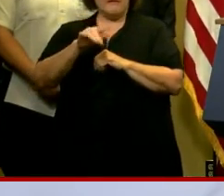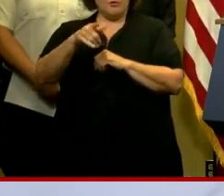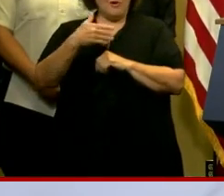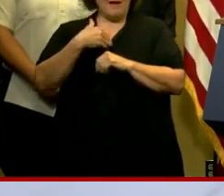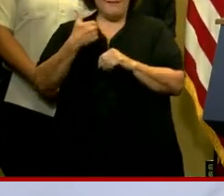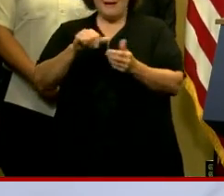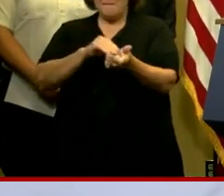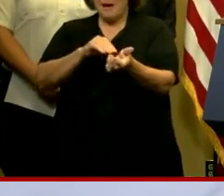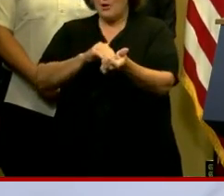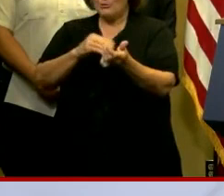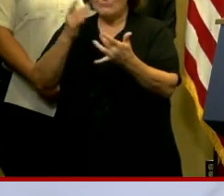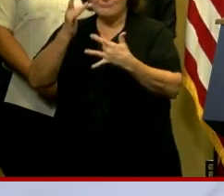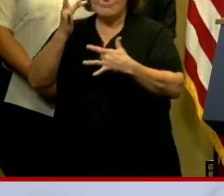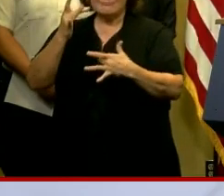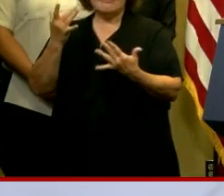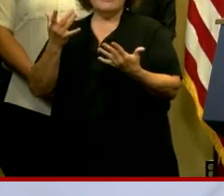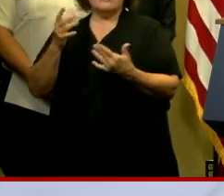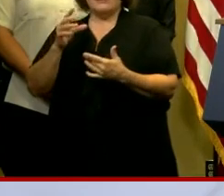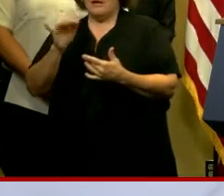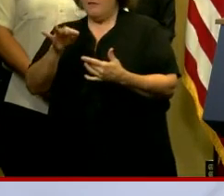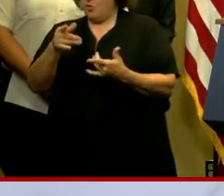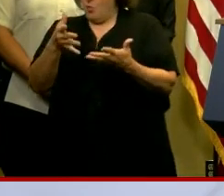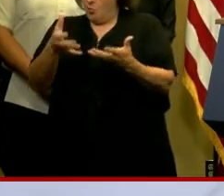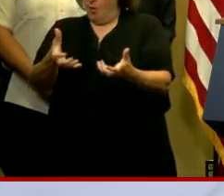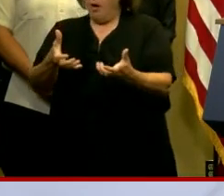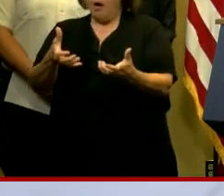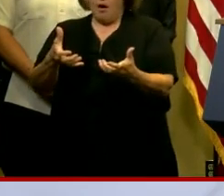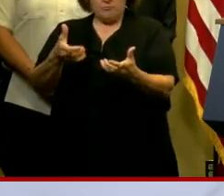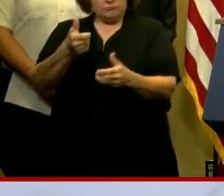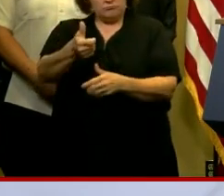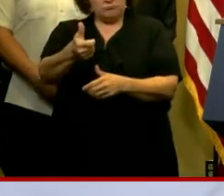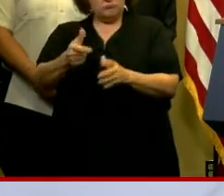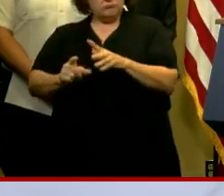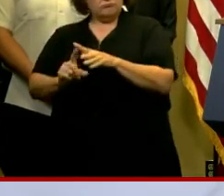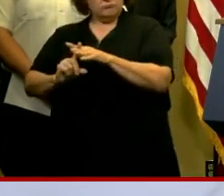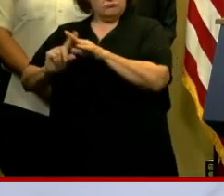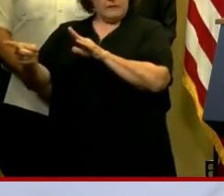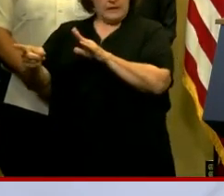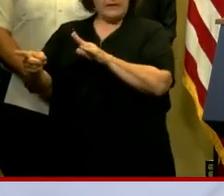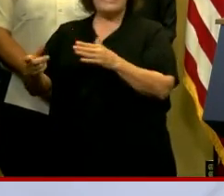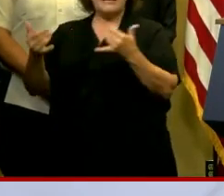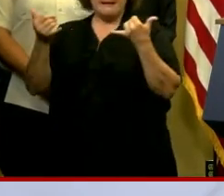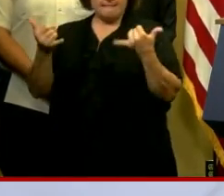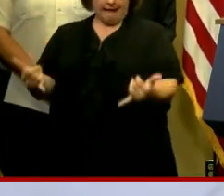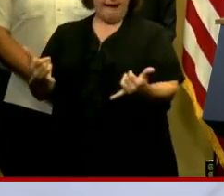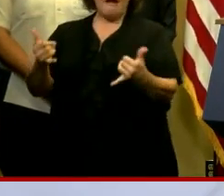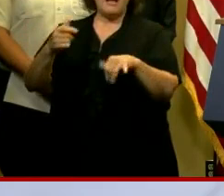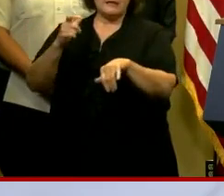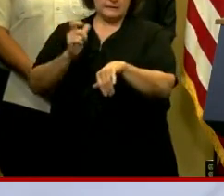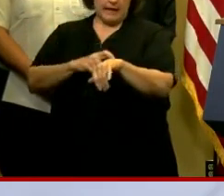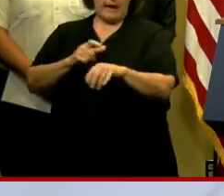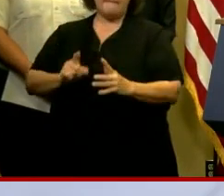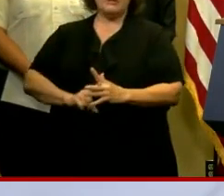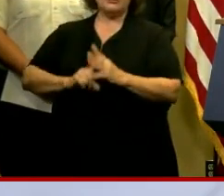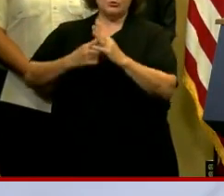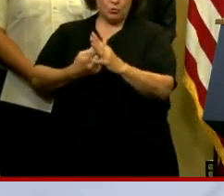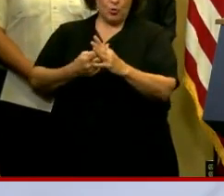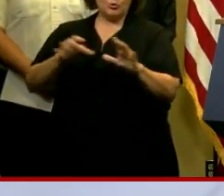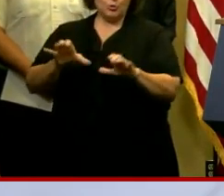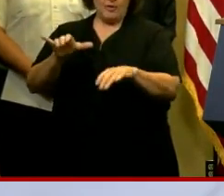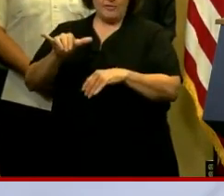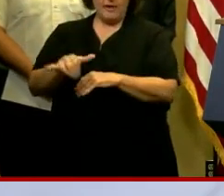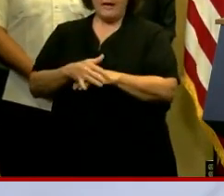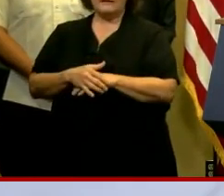medical needs or wish to voluntarily evacuate on your own, now is the time to start that.